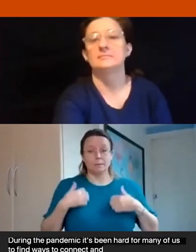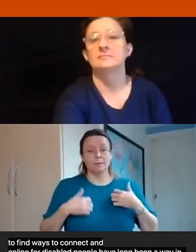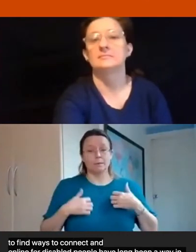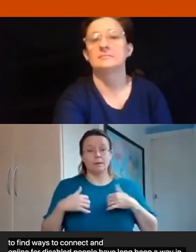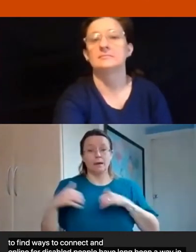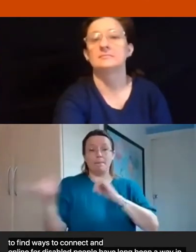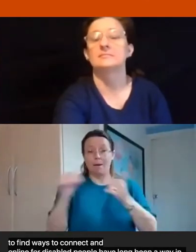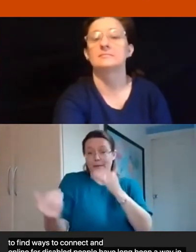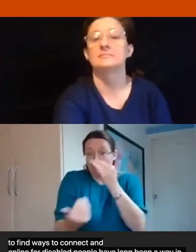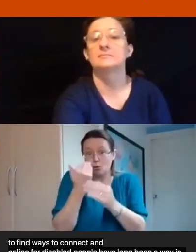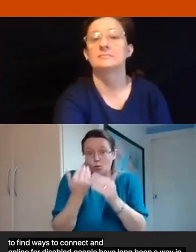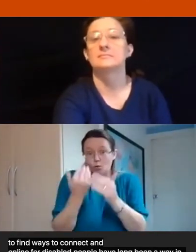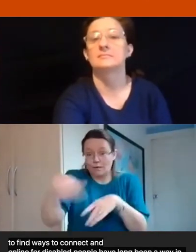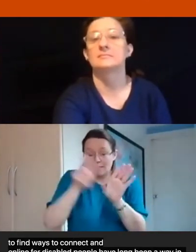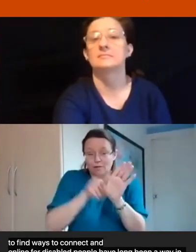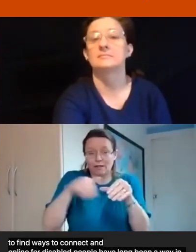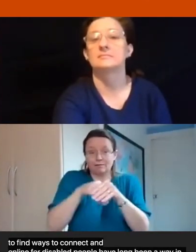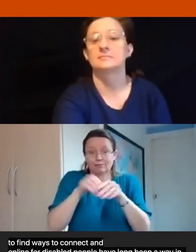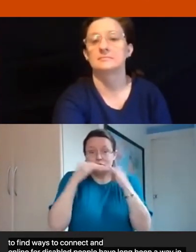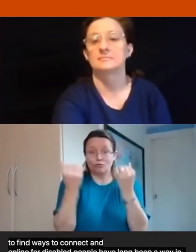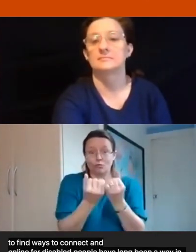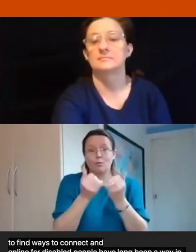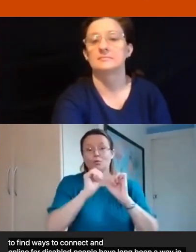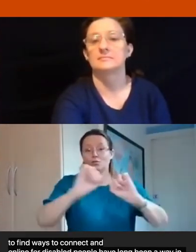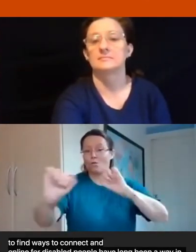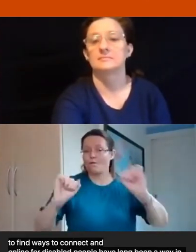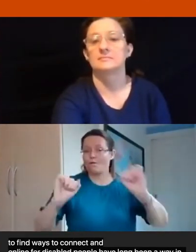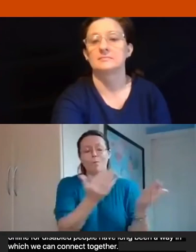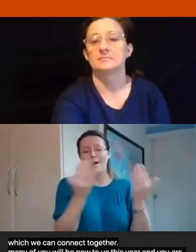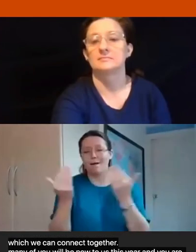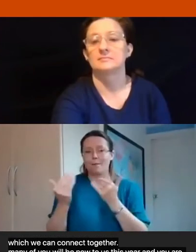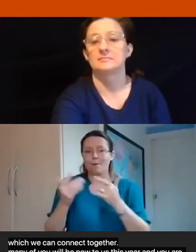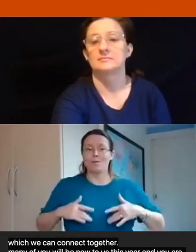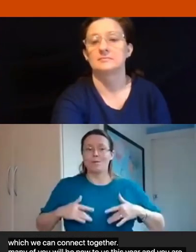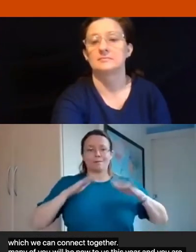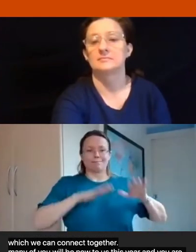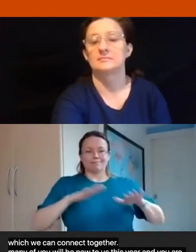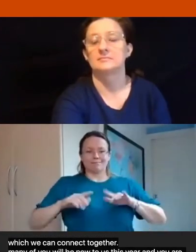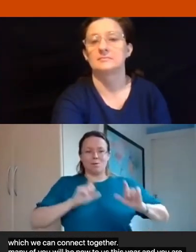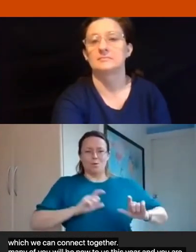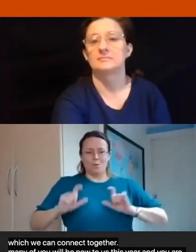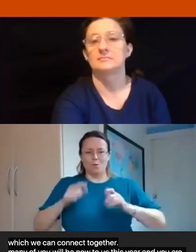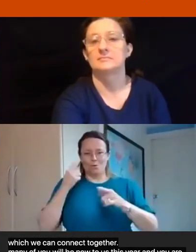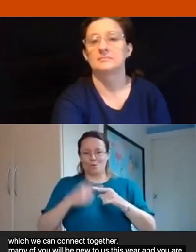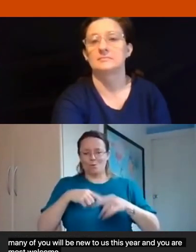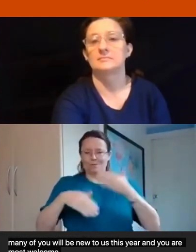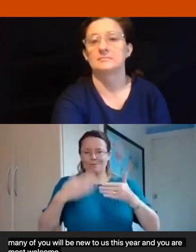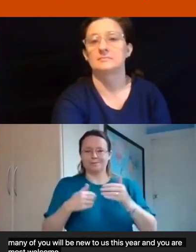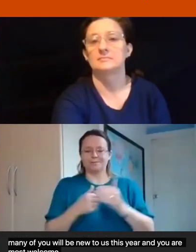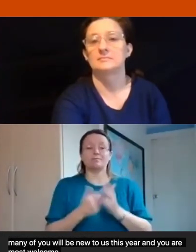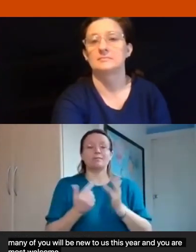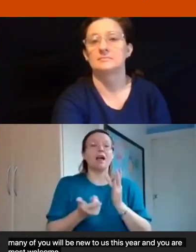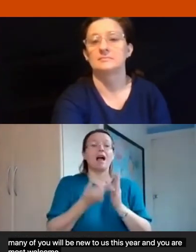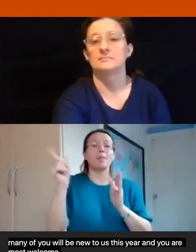new to us this year and you are most welcome we hope you'll feel very quickly at home and there are others who've not been able to